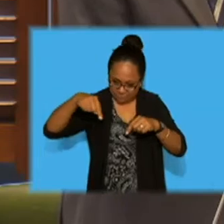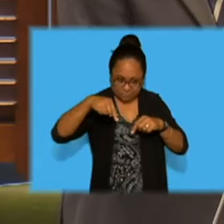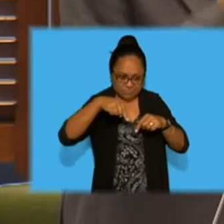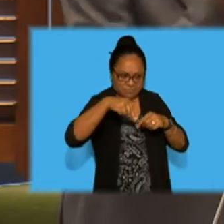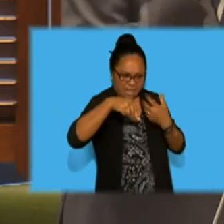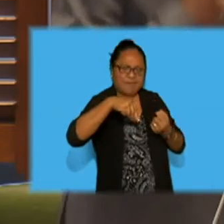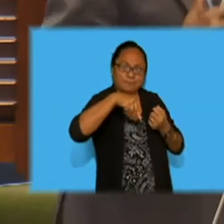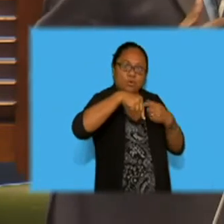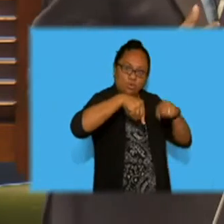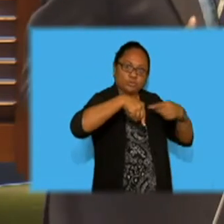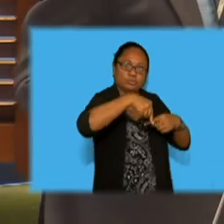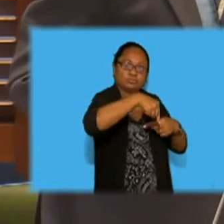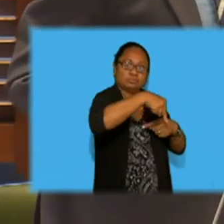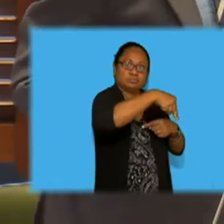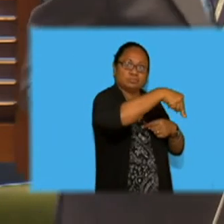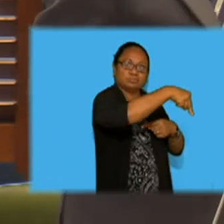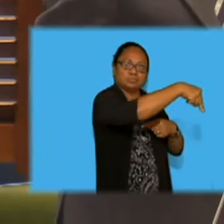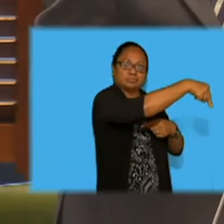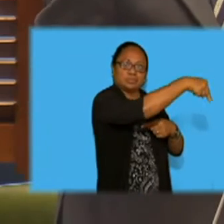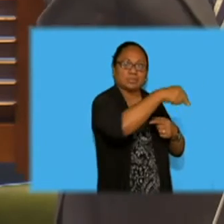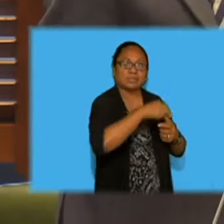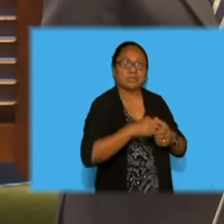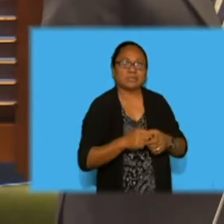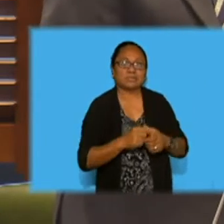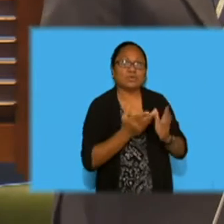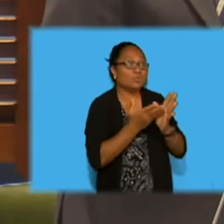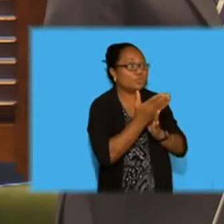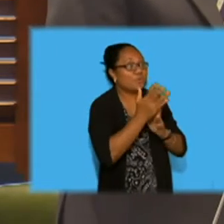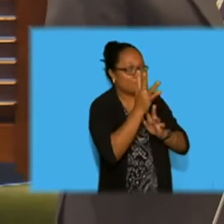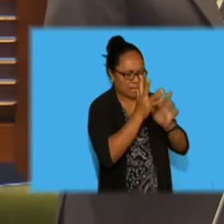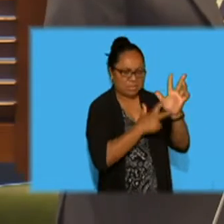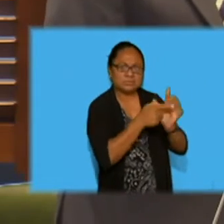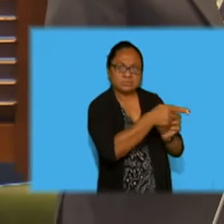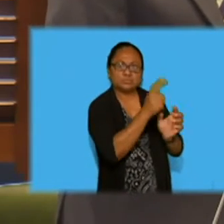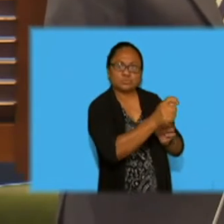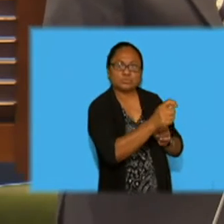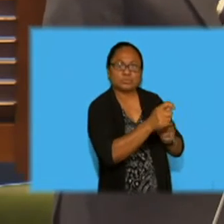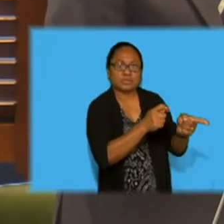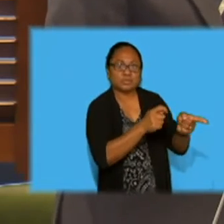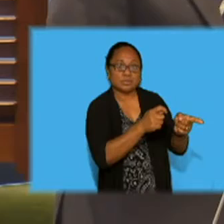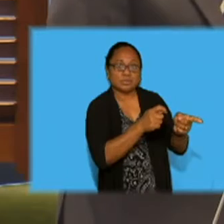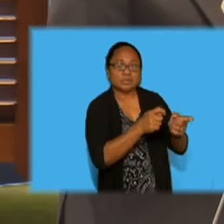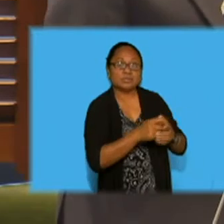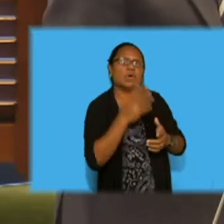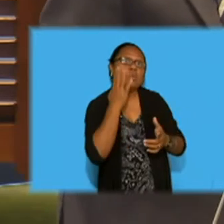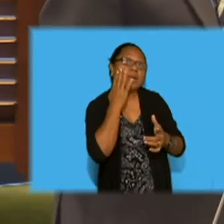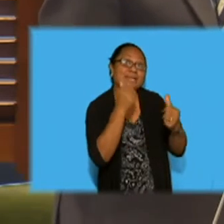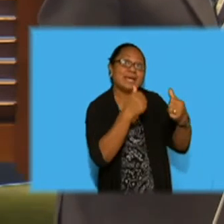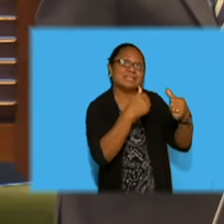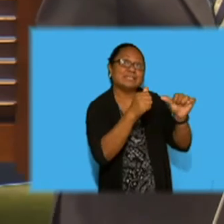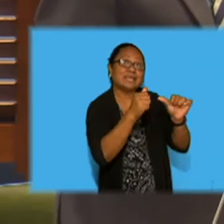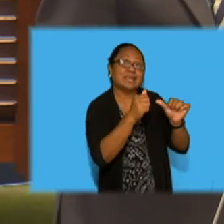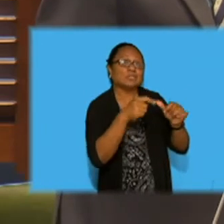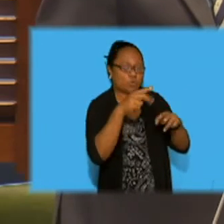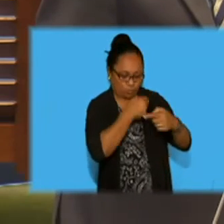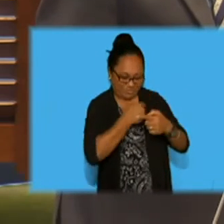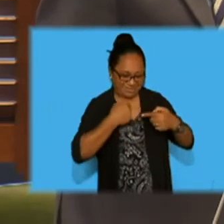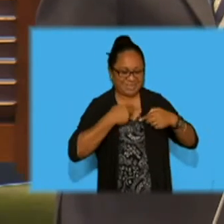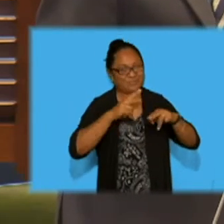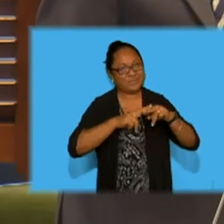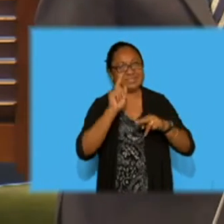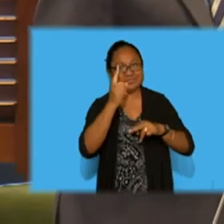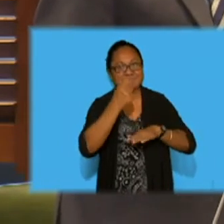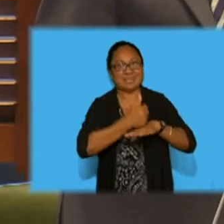of what the Honorable Member has mentioned. And Madam Speaker, that will happen under this government, piggy-faced government.